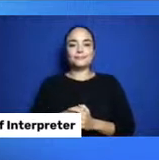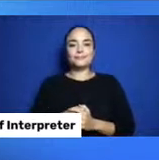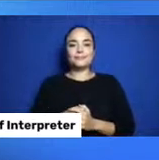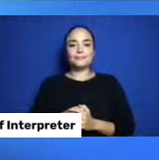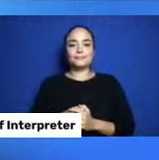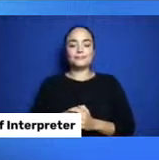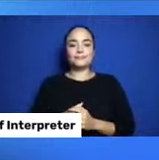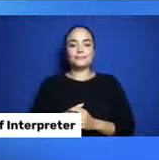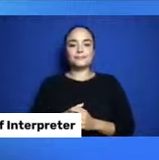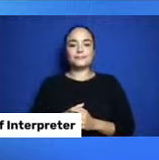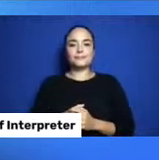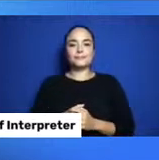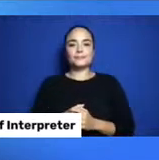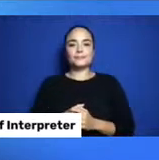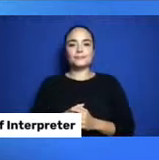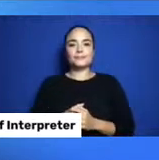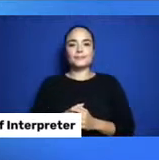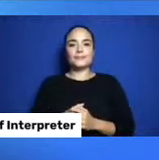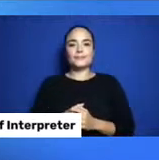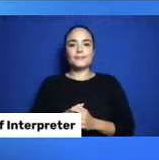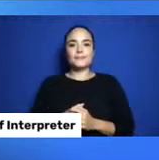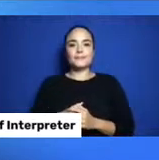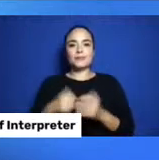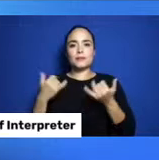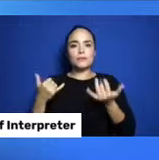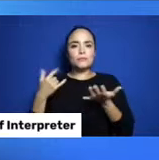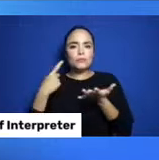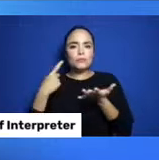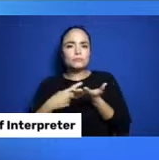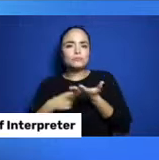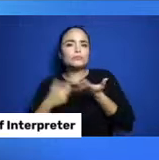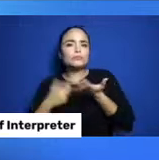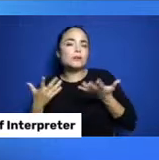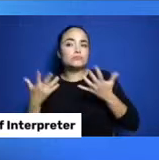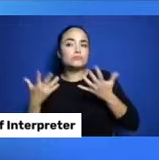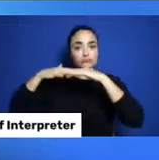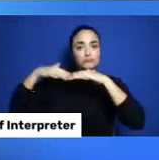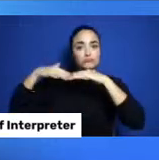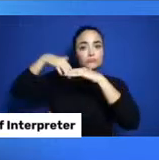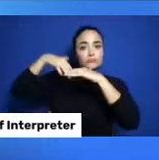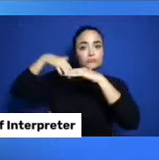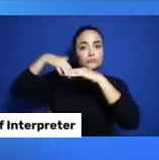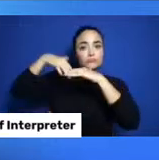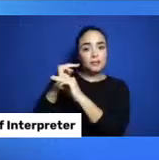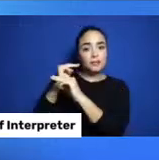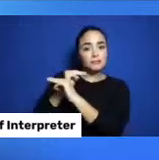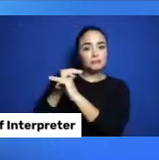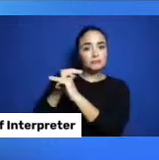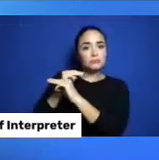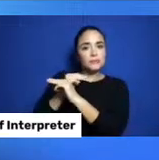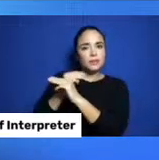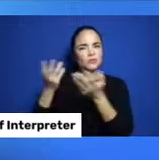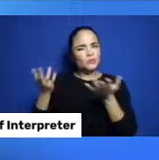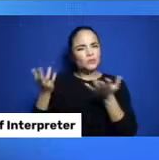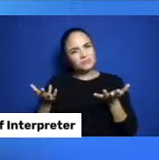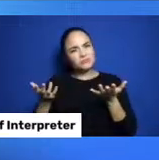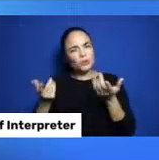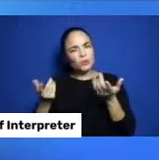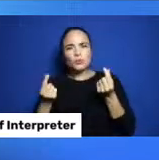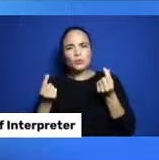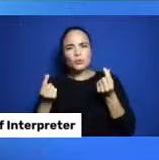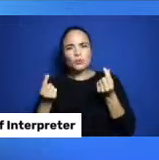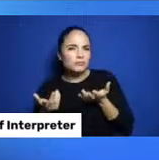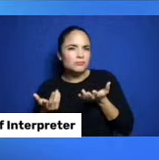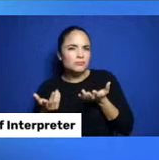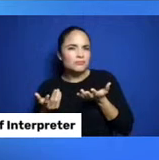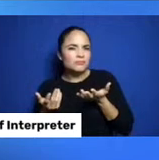here to talk about Indigenous mathematics. But, what is Indigenous mathematics?